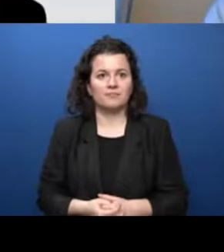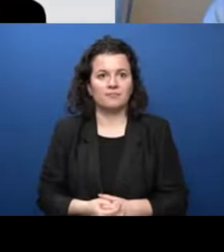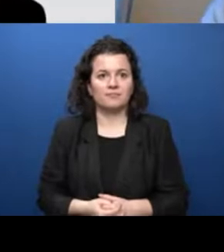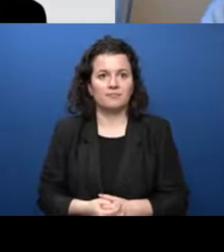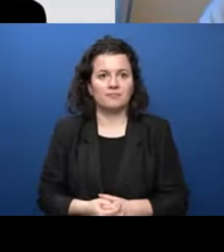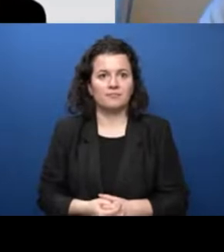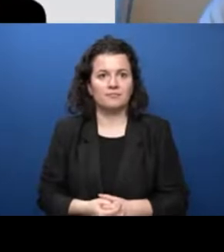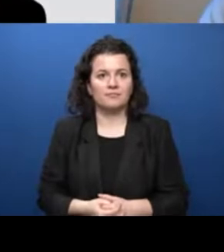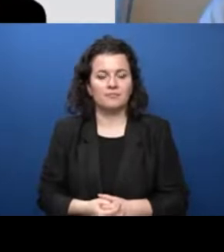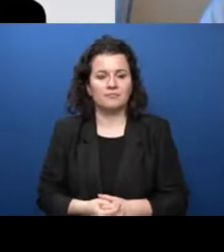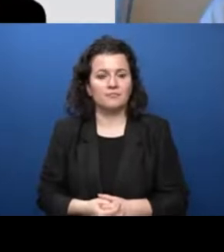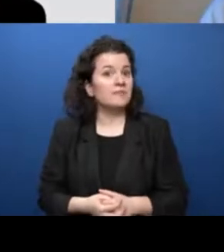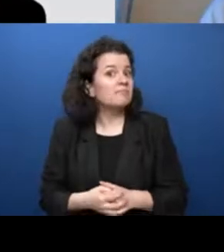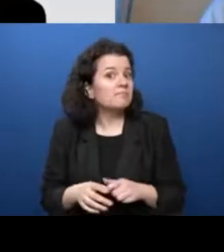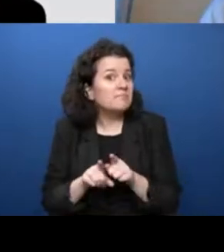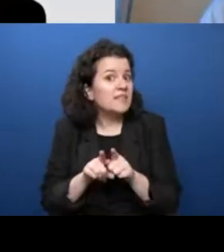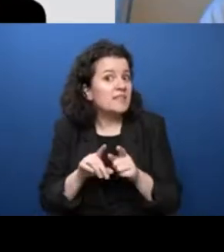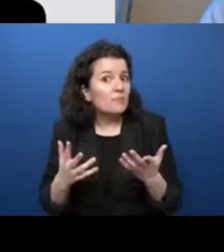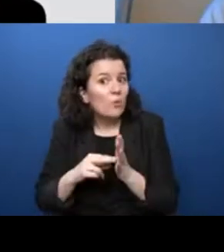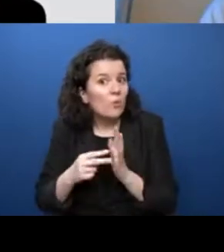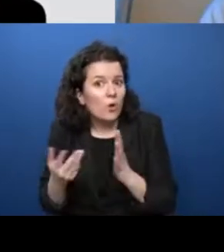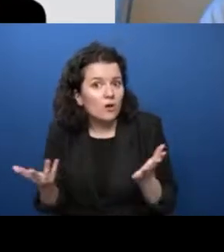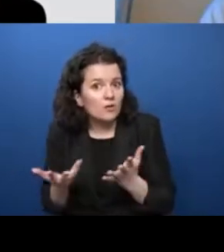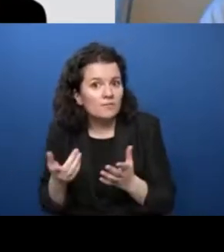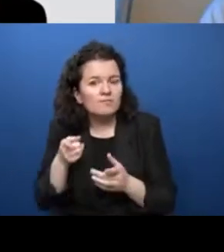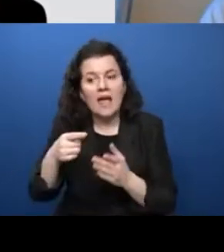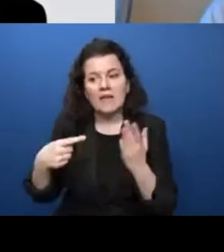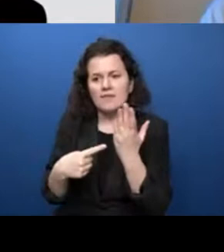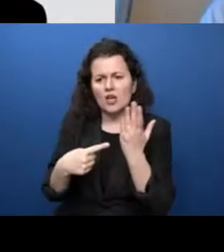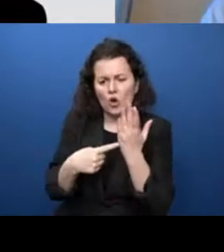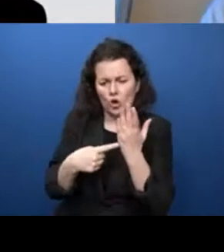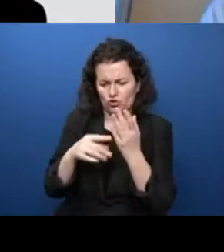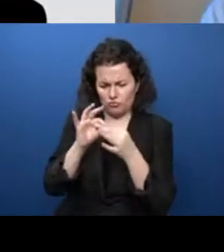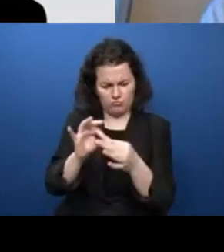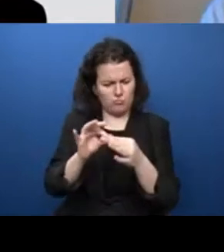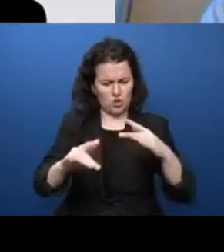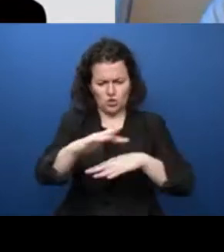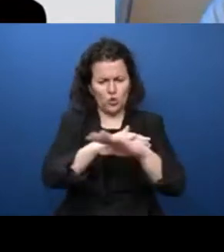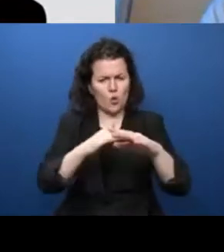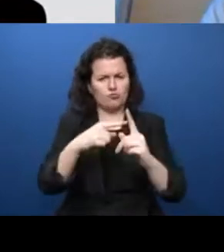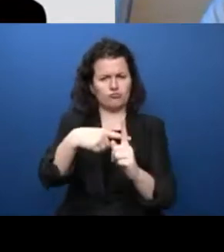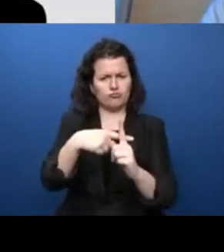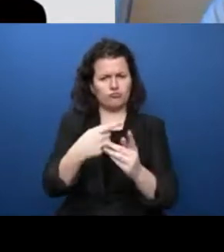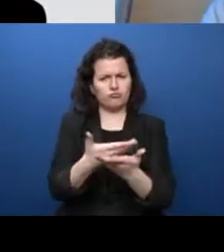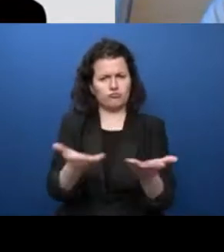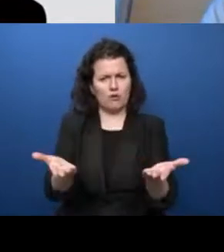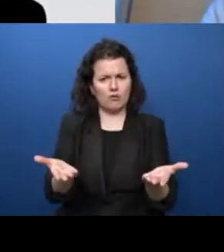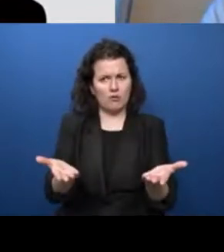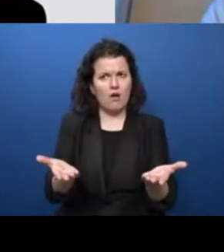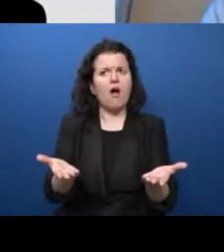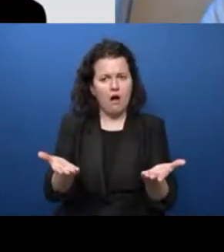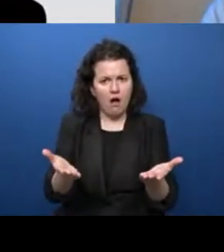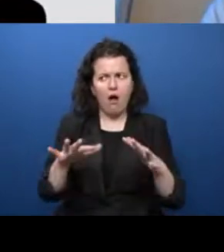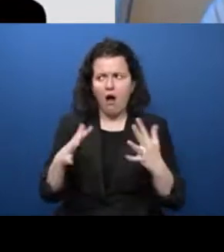It also means thinking about technology as a social good. It also means rethinking how we relate